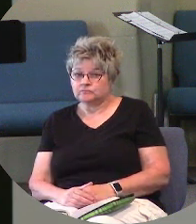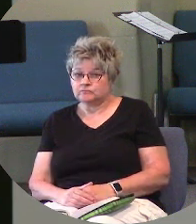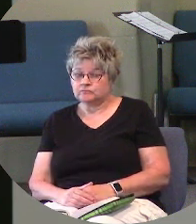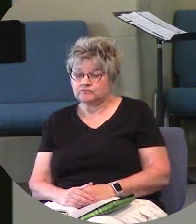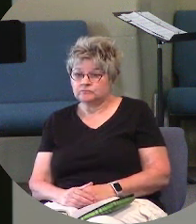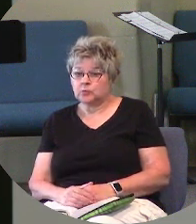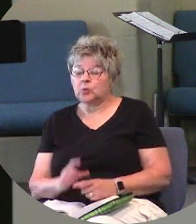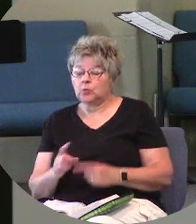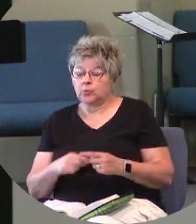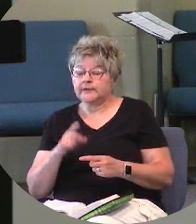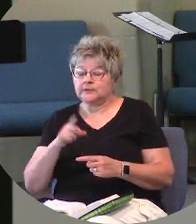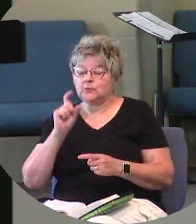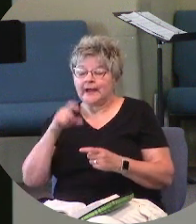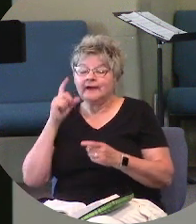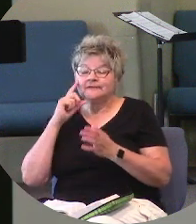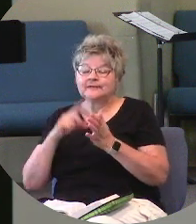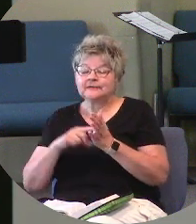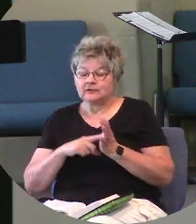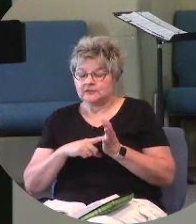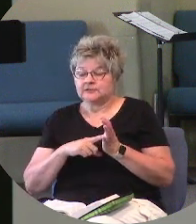when you have to acknowledge